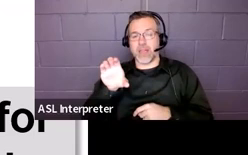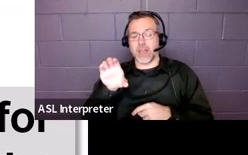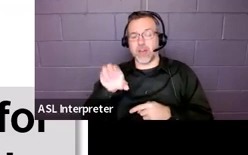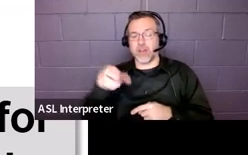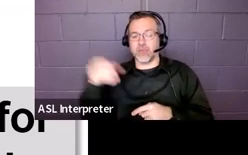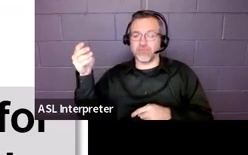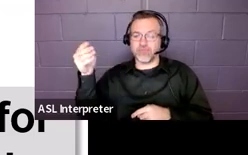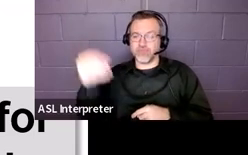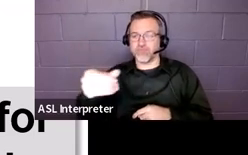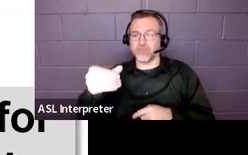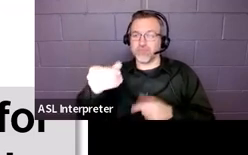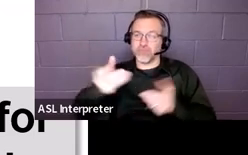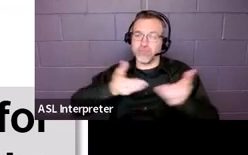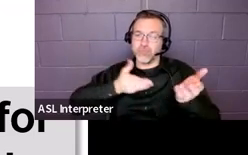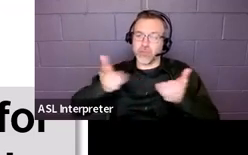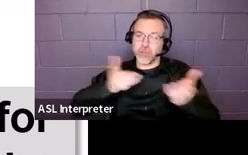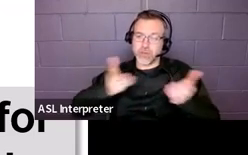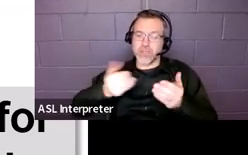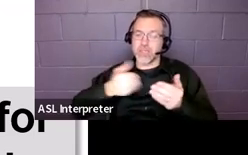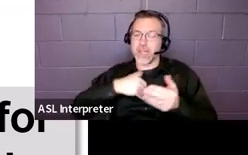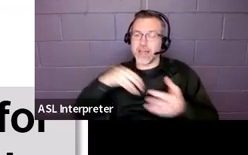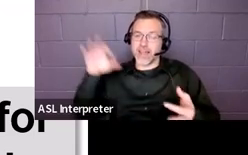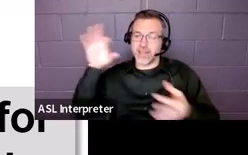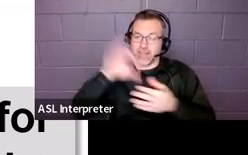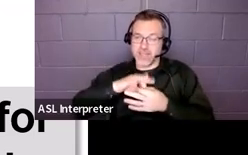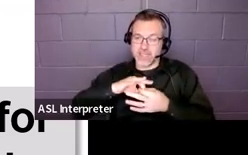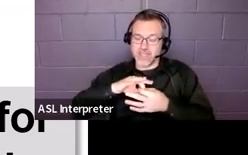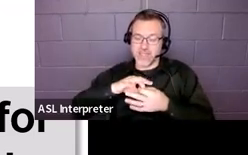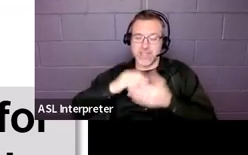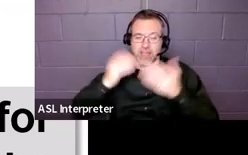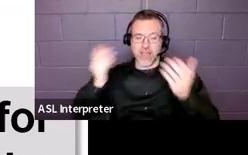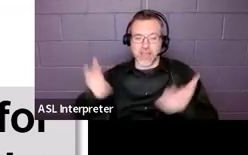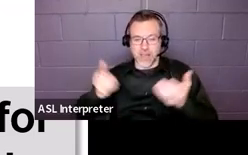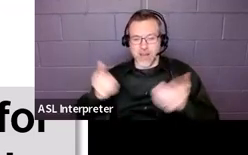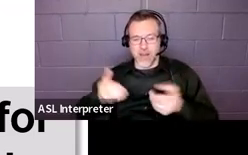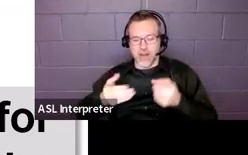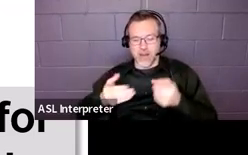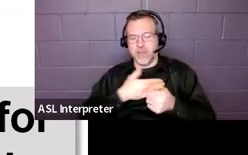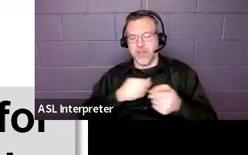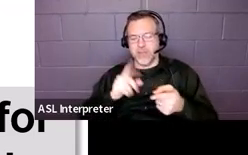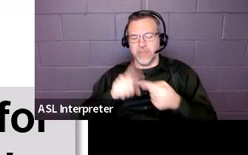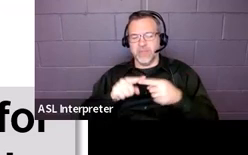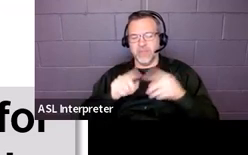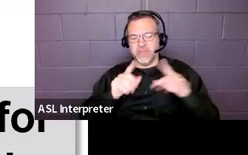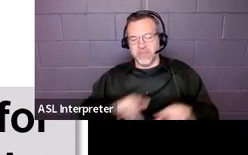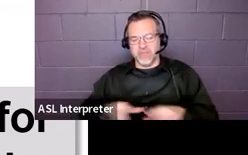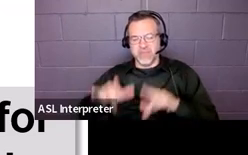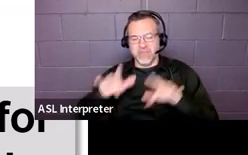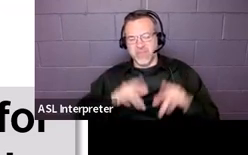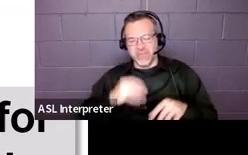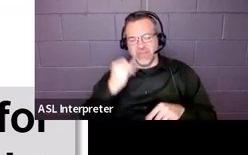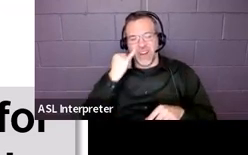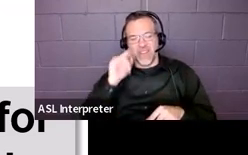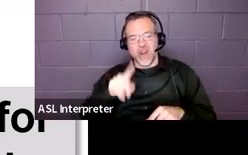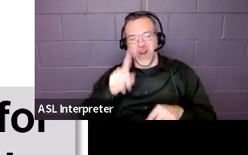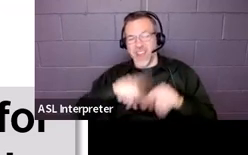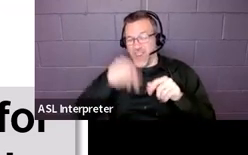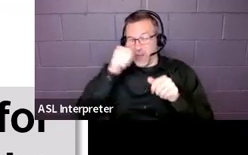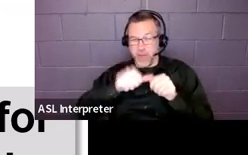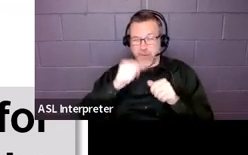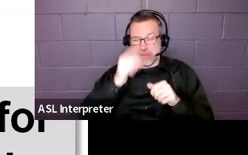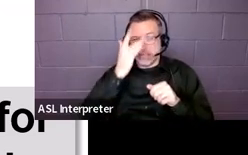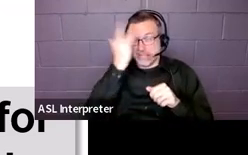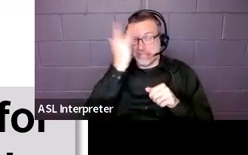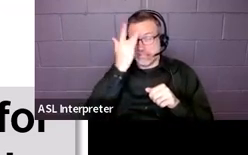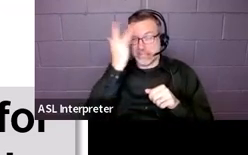to these training resources and to the recording. If you need a fresh up of of the KEPRO